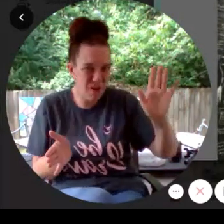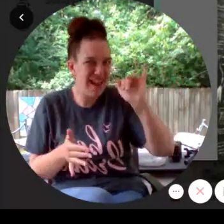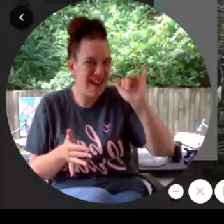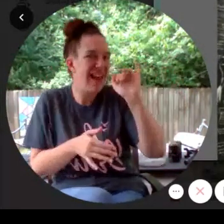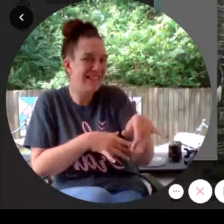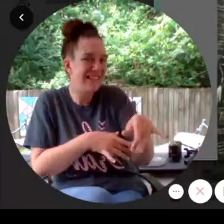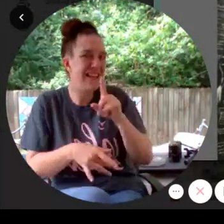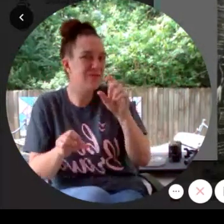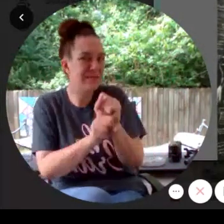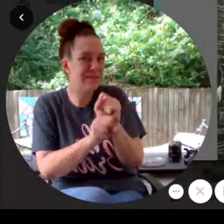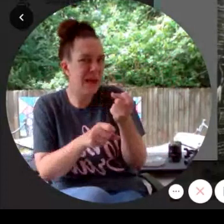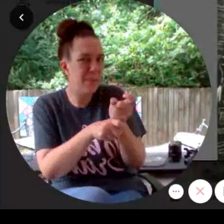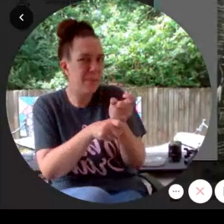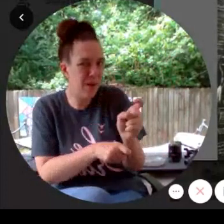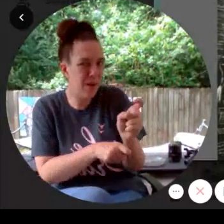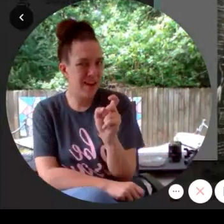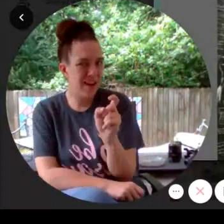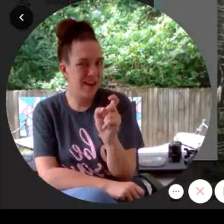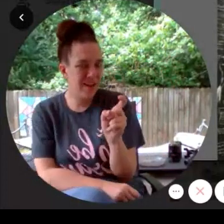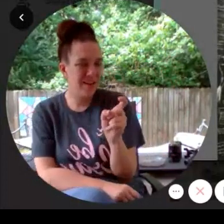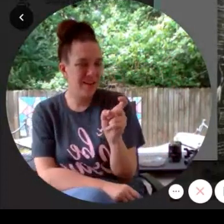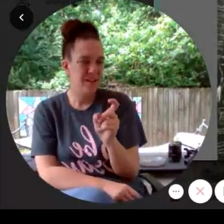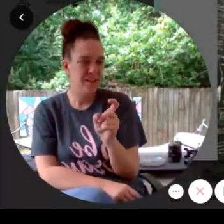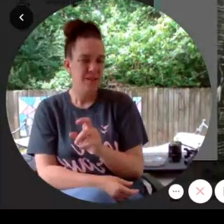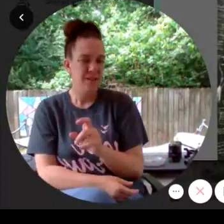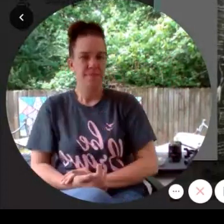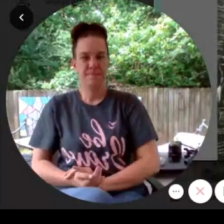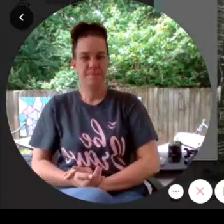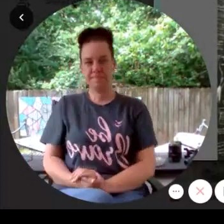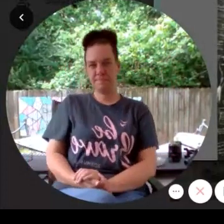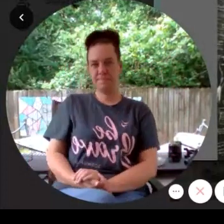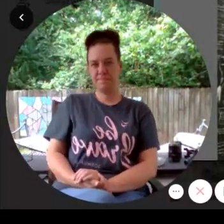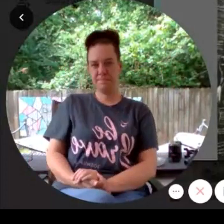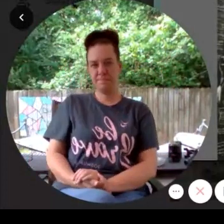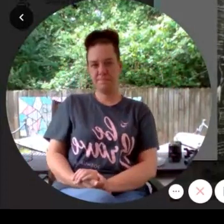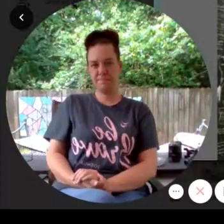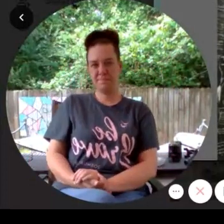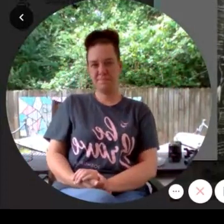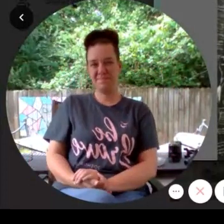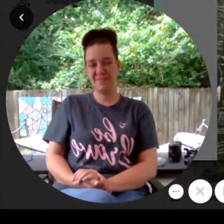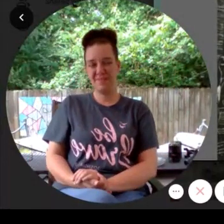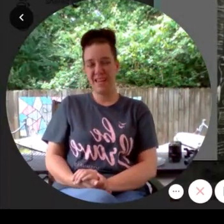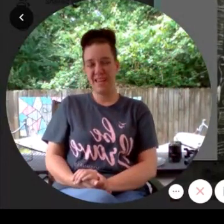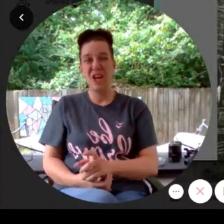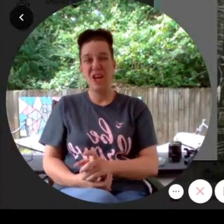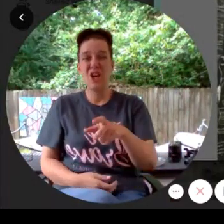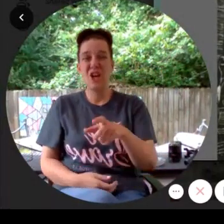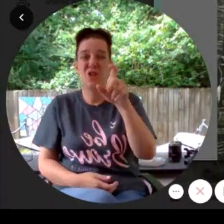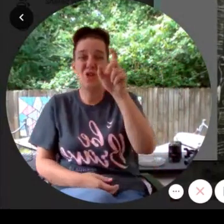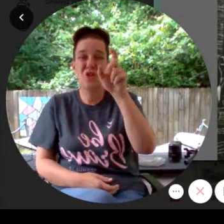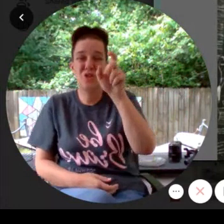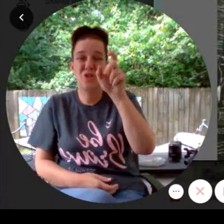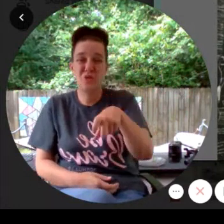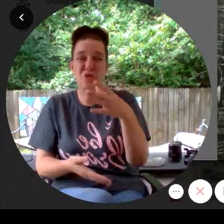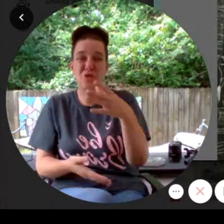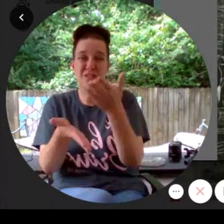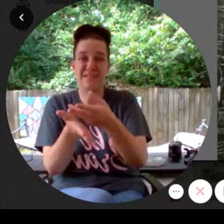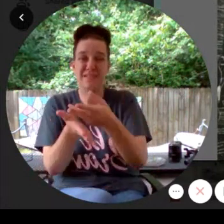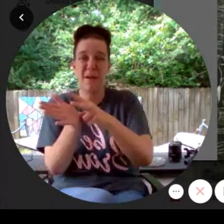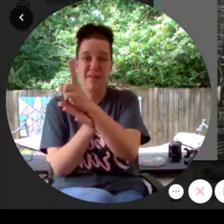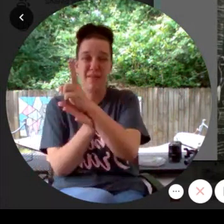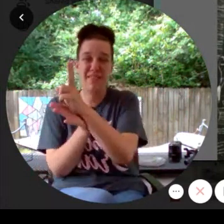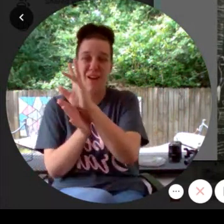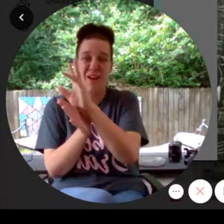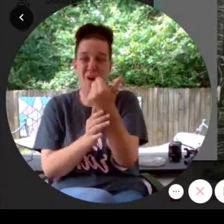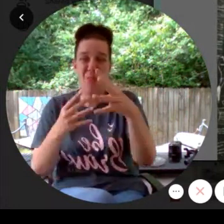asked. Miles squinted at Niles. You should probably stop lying like that. I think the blood's all rushing